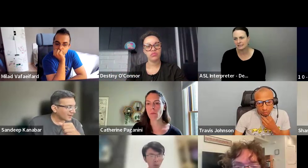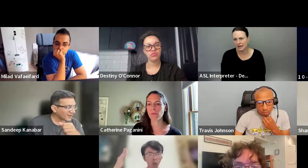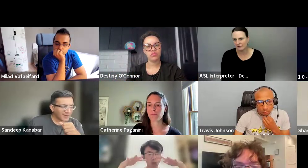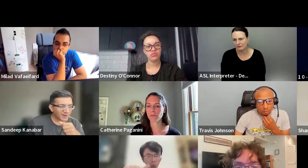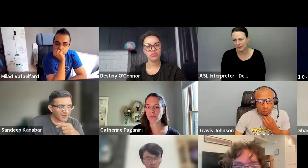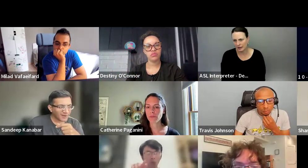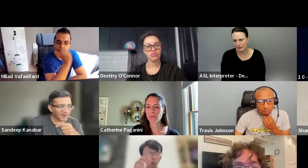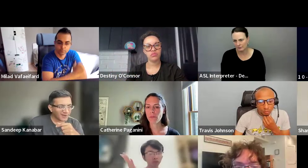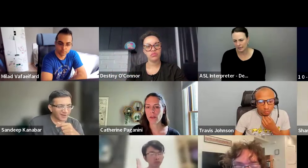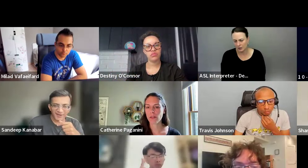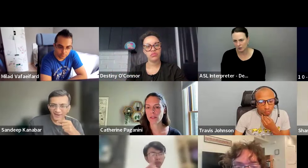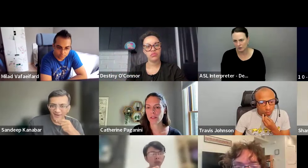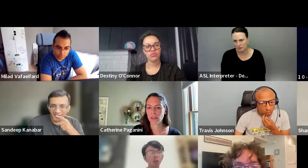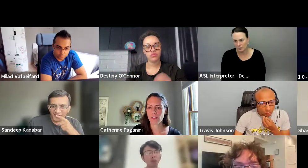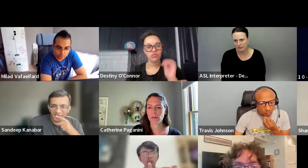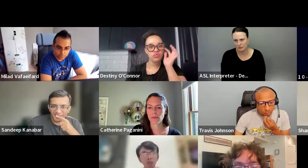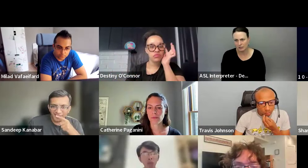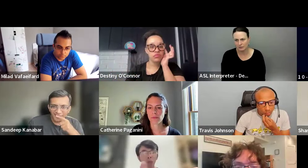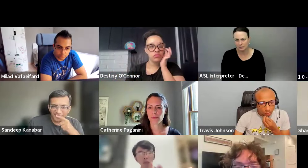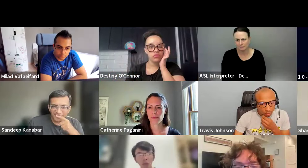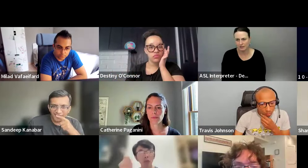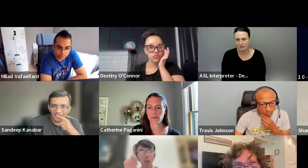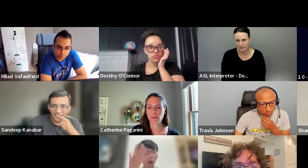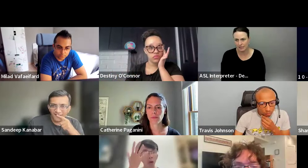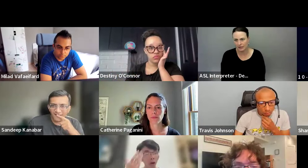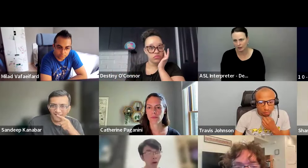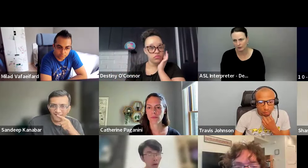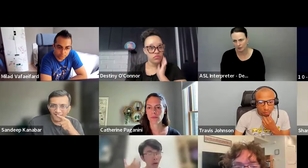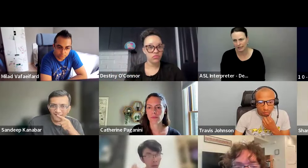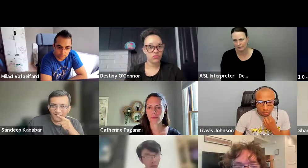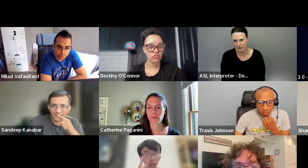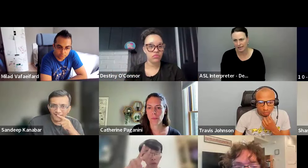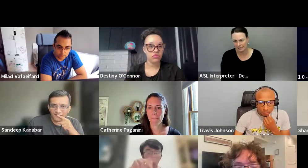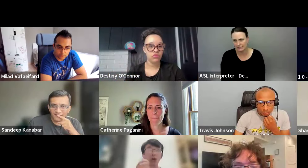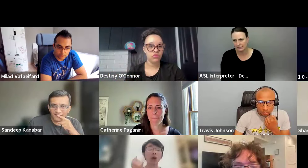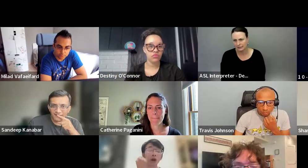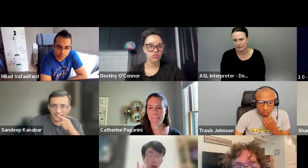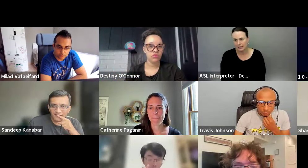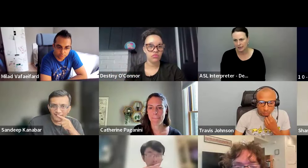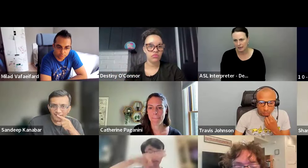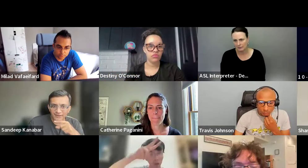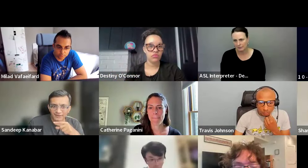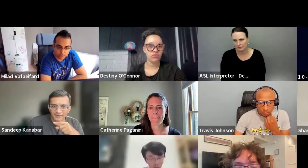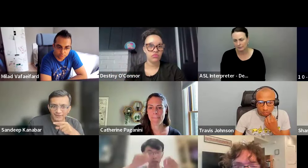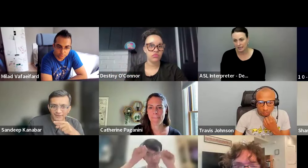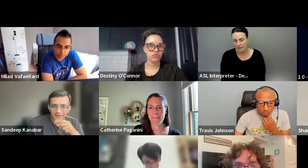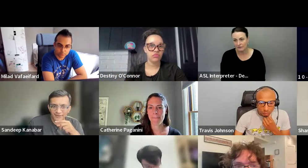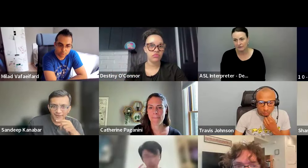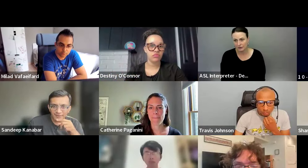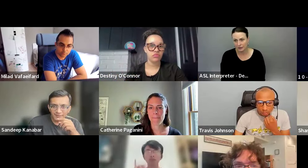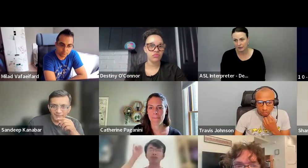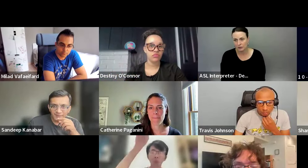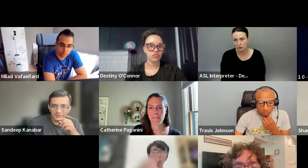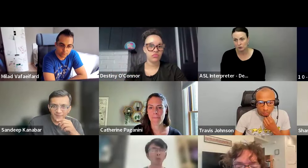The CNCF, um, I know there's going to be some events there and they're planning for that. Um, but